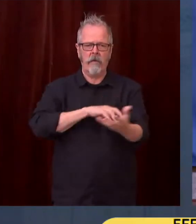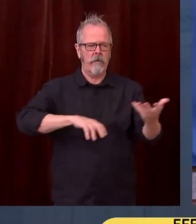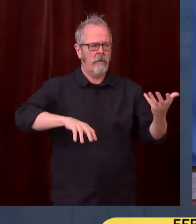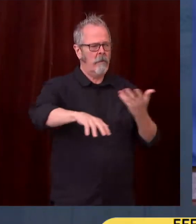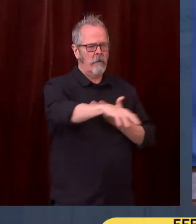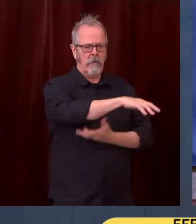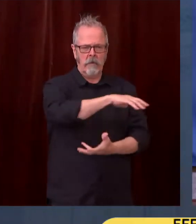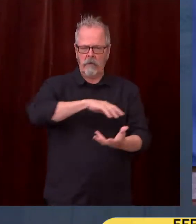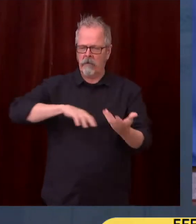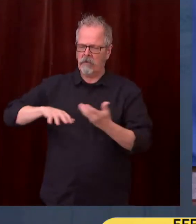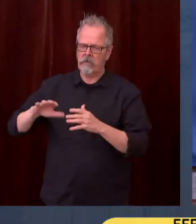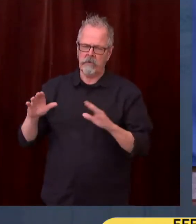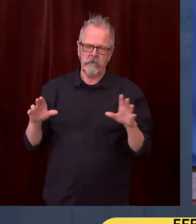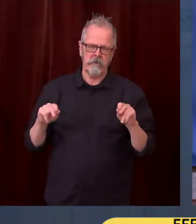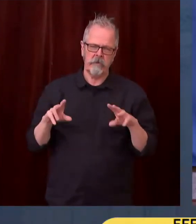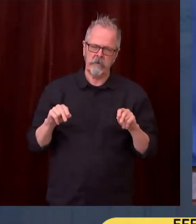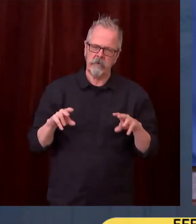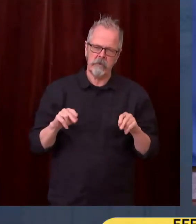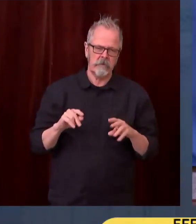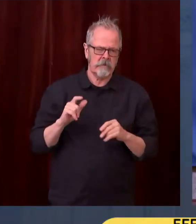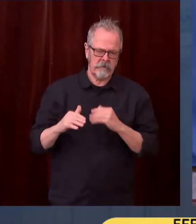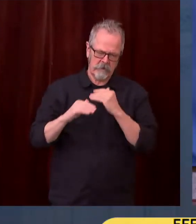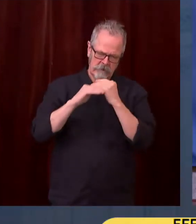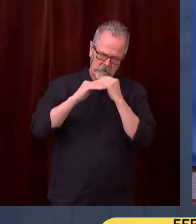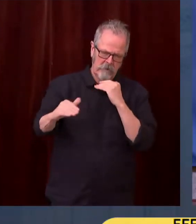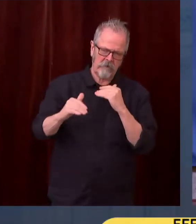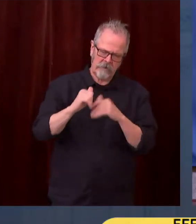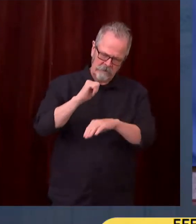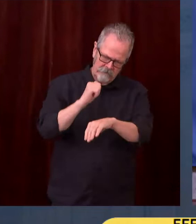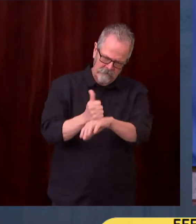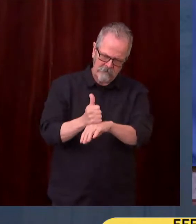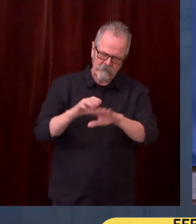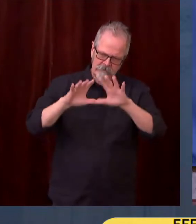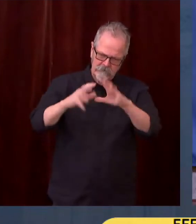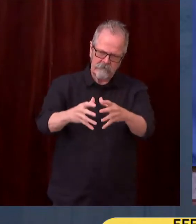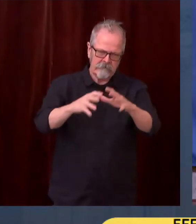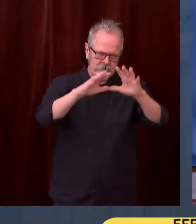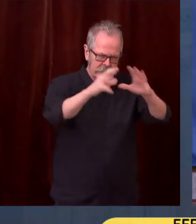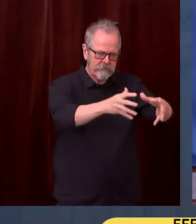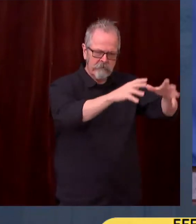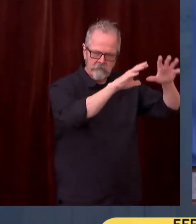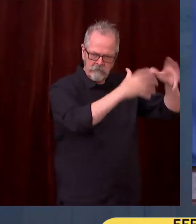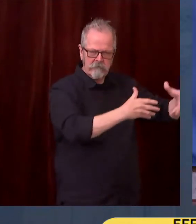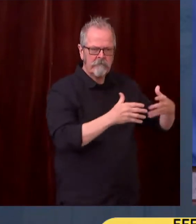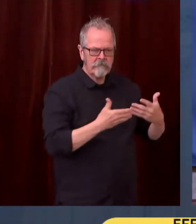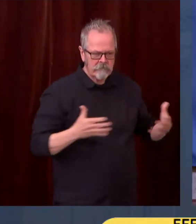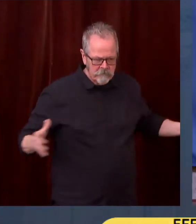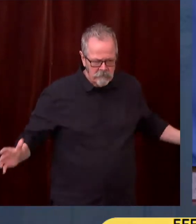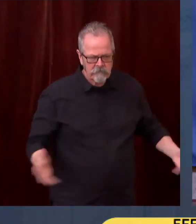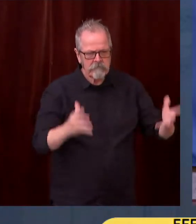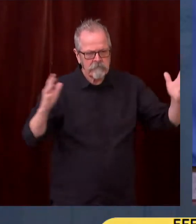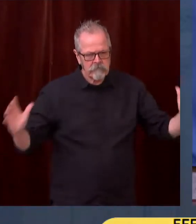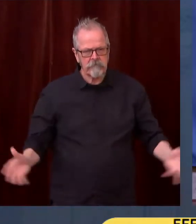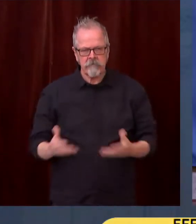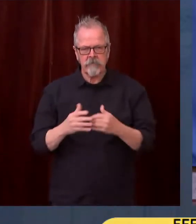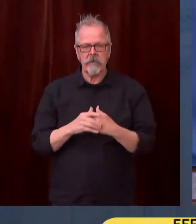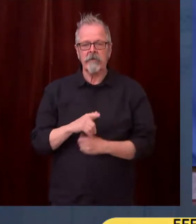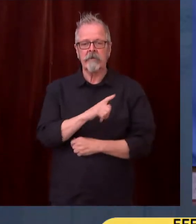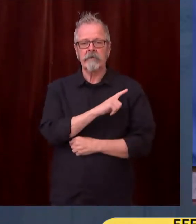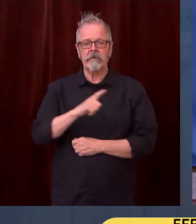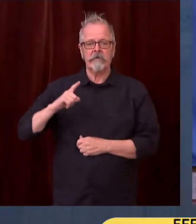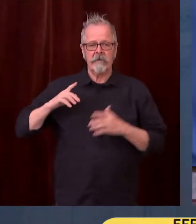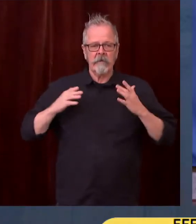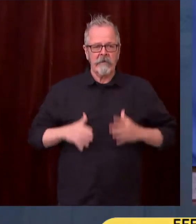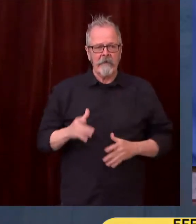It's also fair that legislators, I'm confident as they consider future allocations, will ask for a reasonable